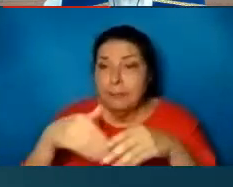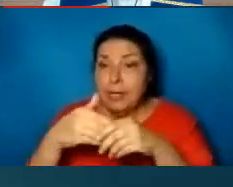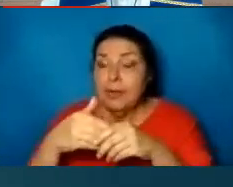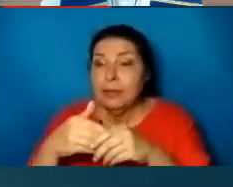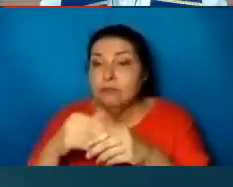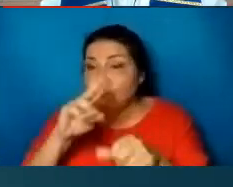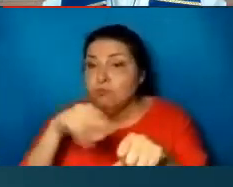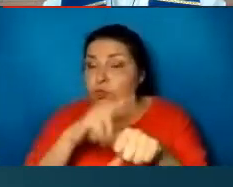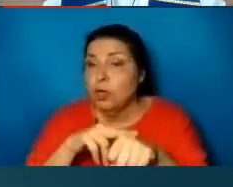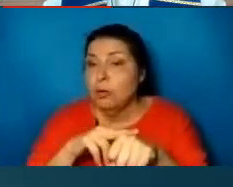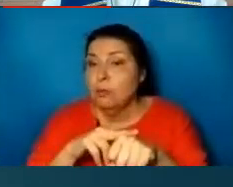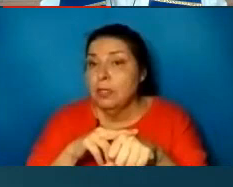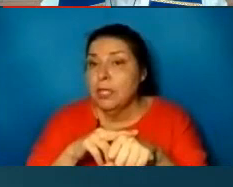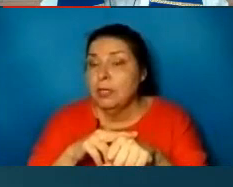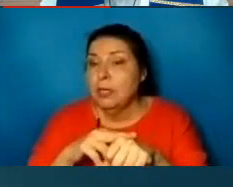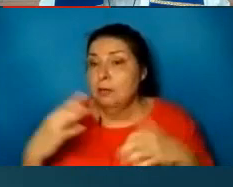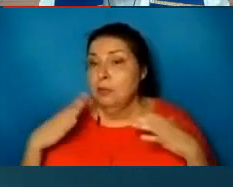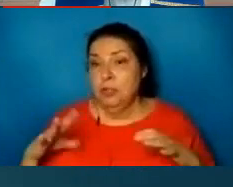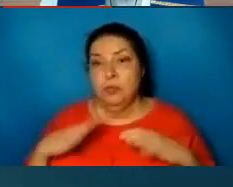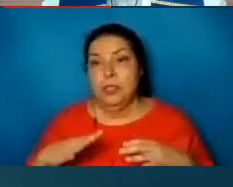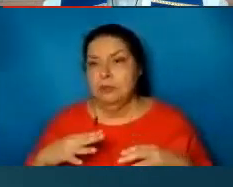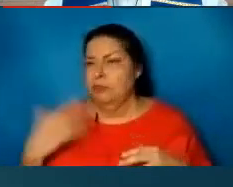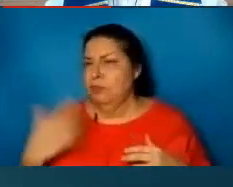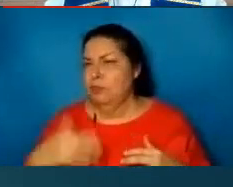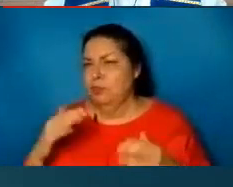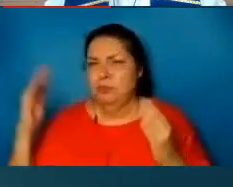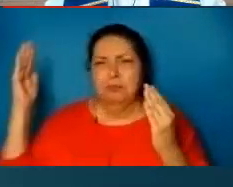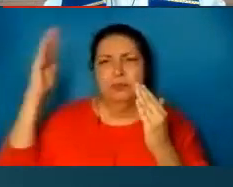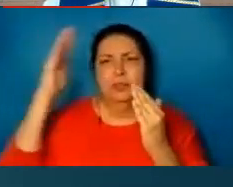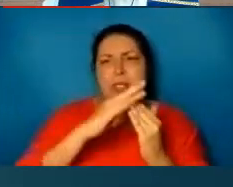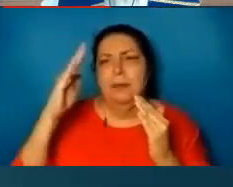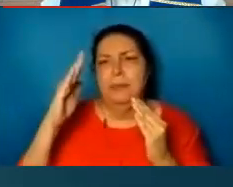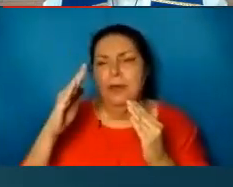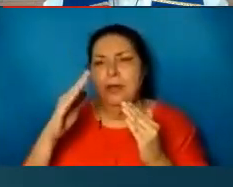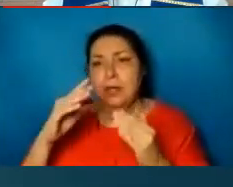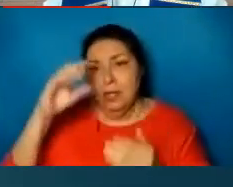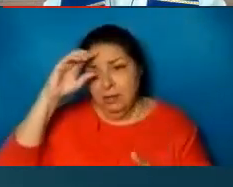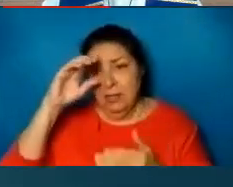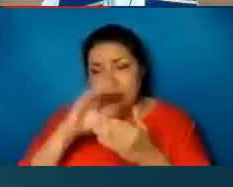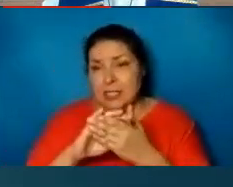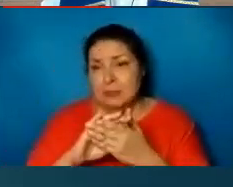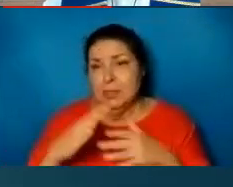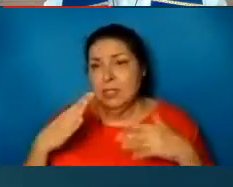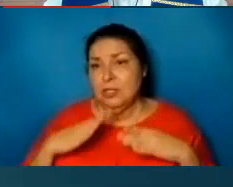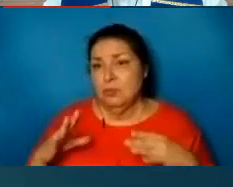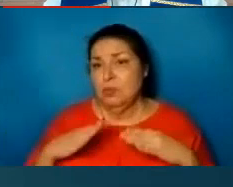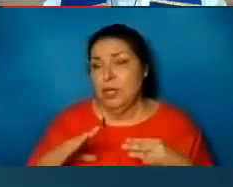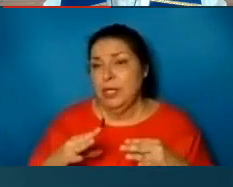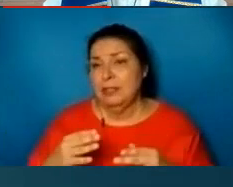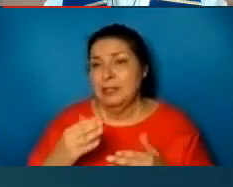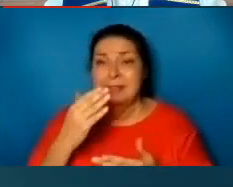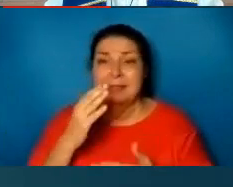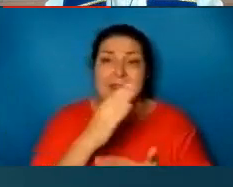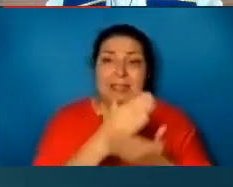usually dressed to the nines, to use an old phrase. The bridegroom is wearing some of his fanciest clothes.